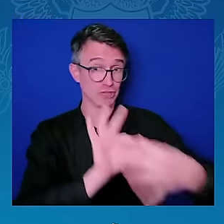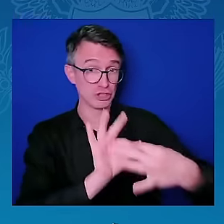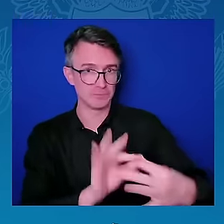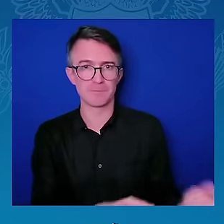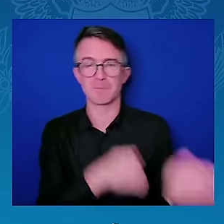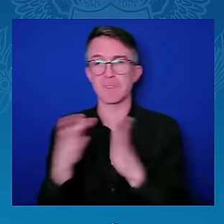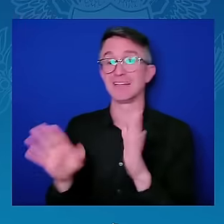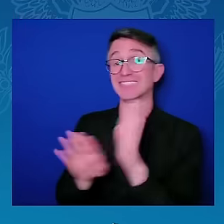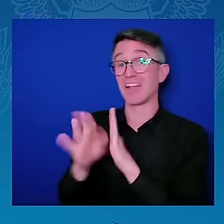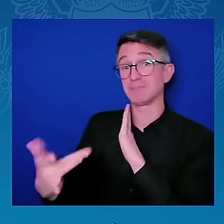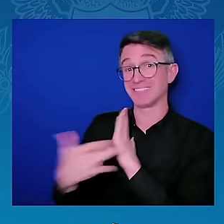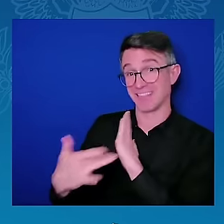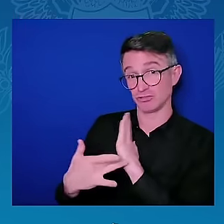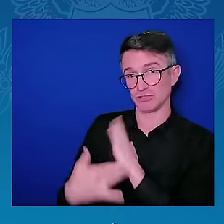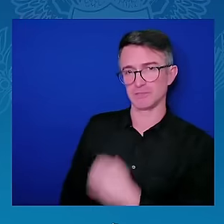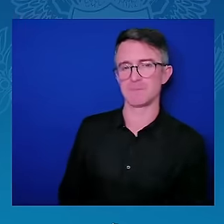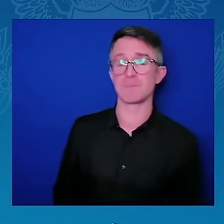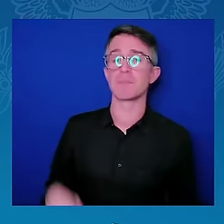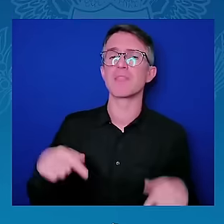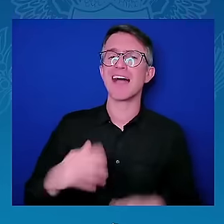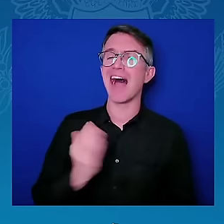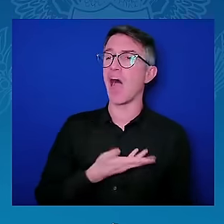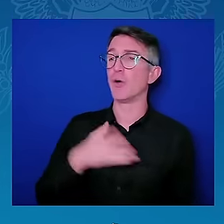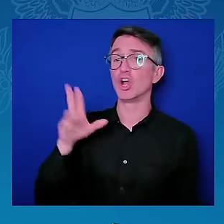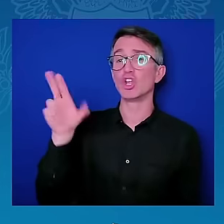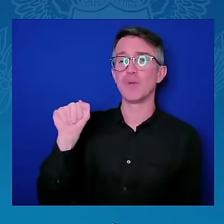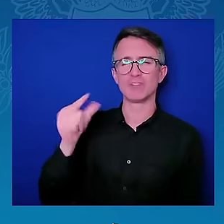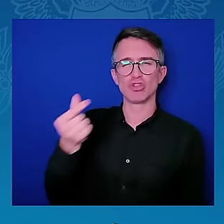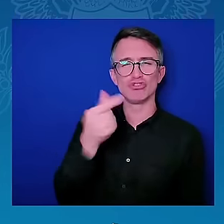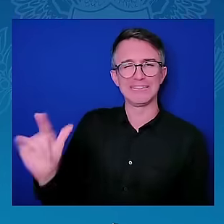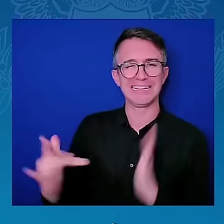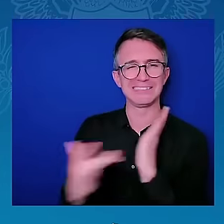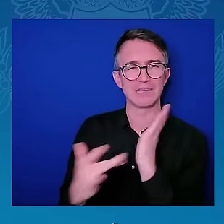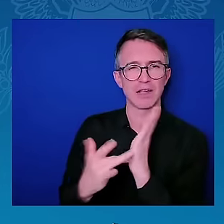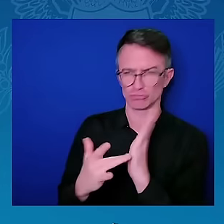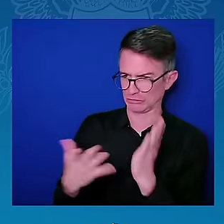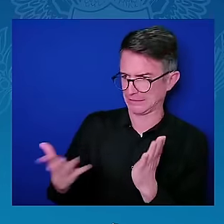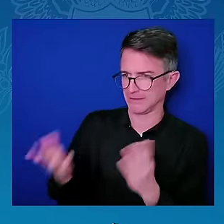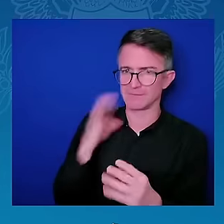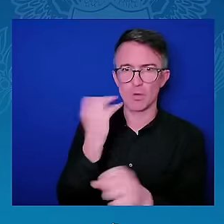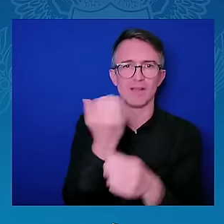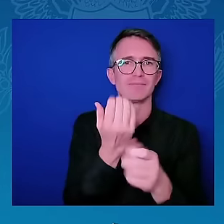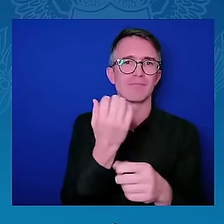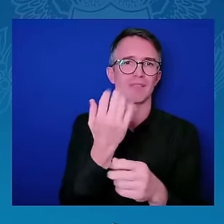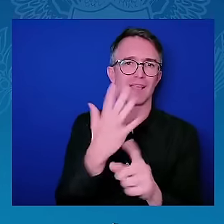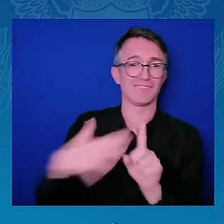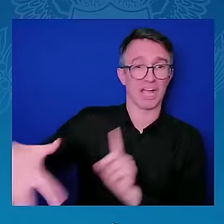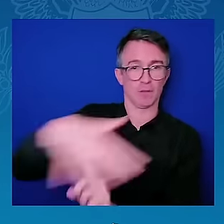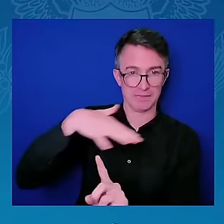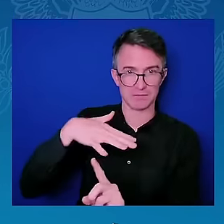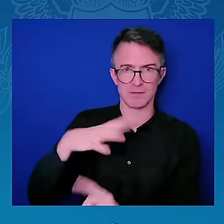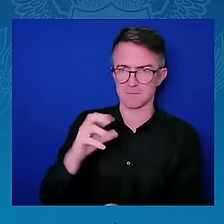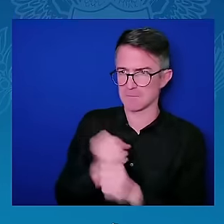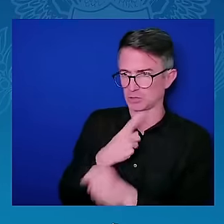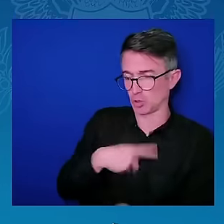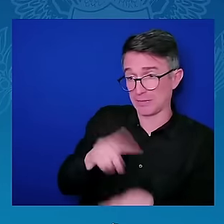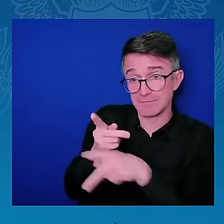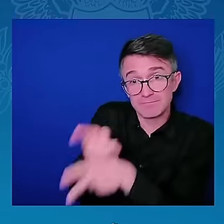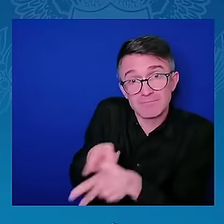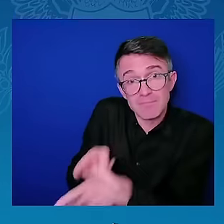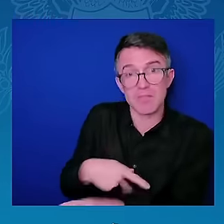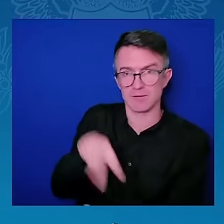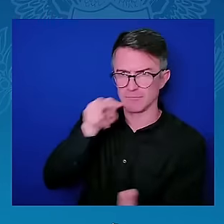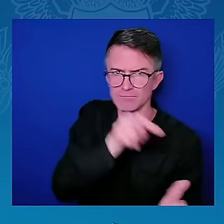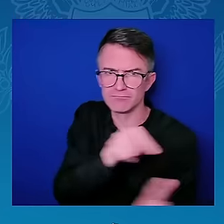of our next discussion, and we are fortunate to hear more about the power of public-private partnerships from three of the